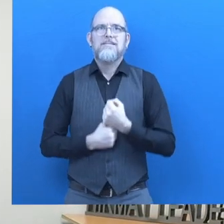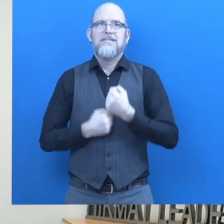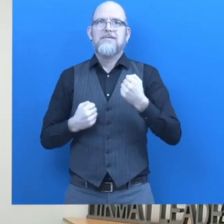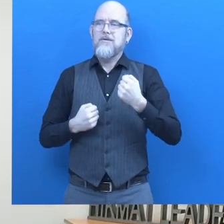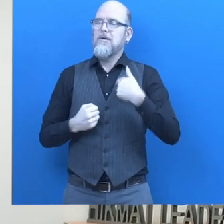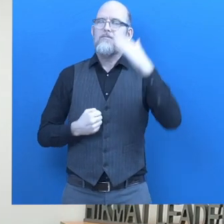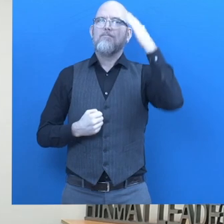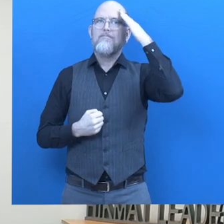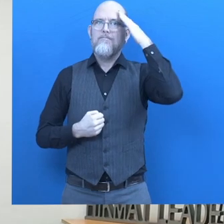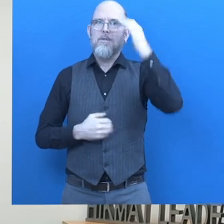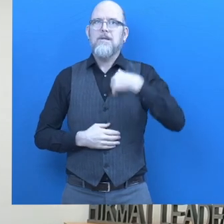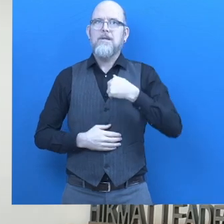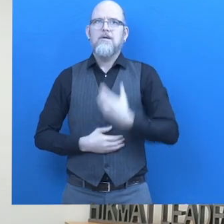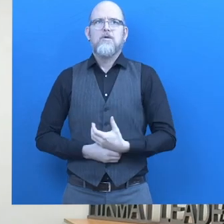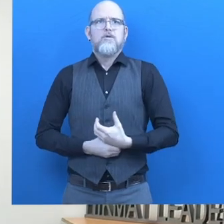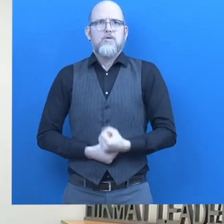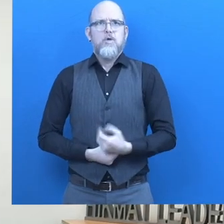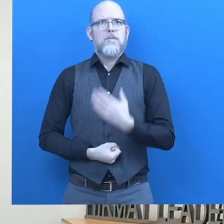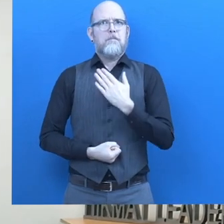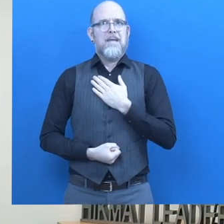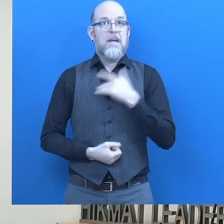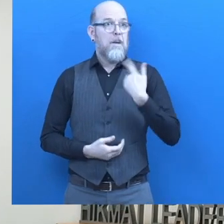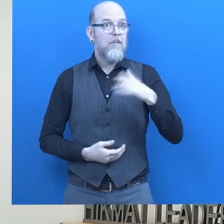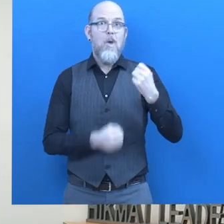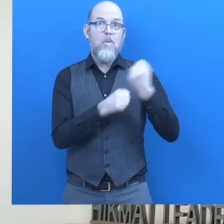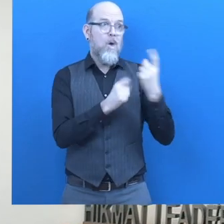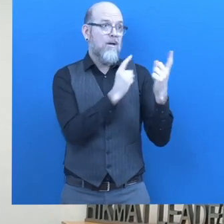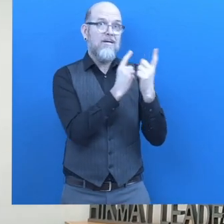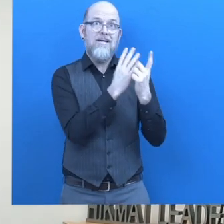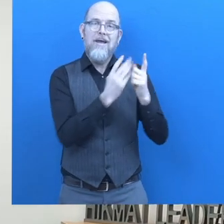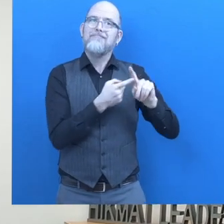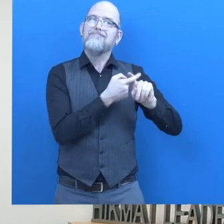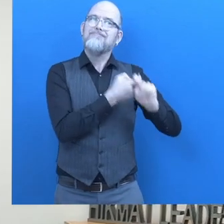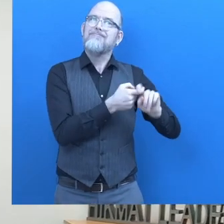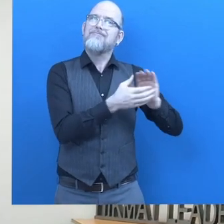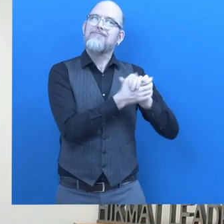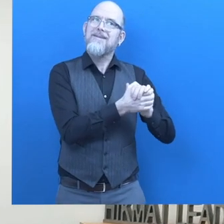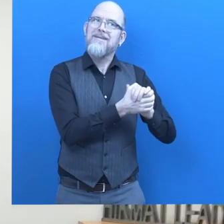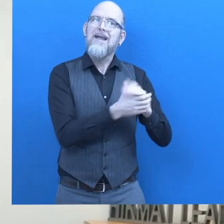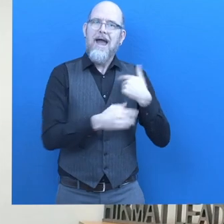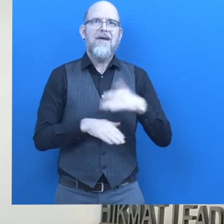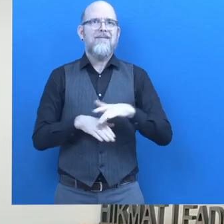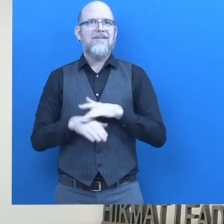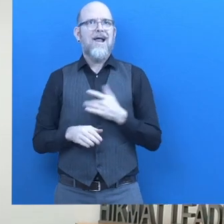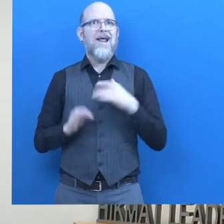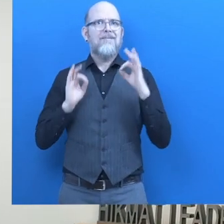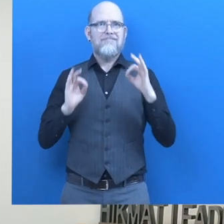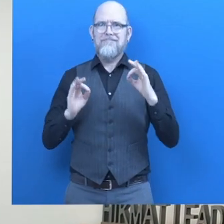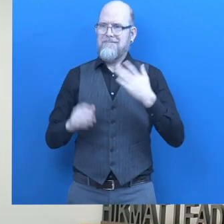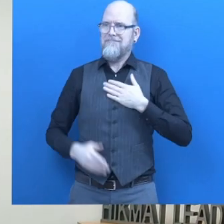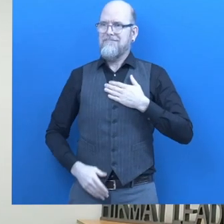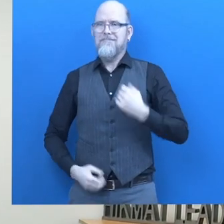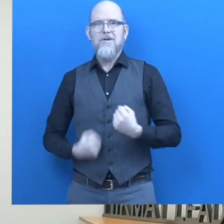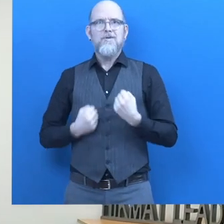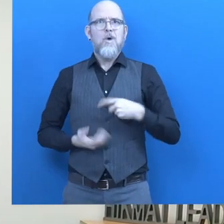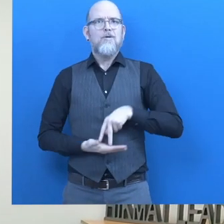and have more friends. And my self-esteem is high because